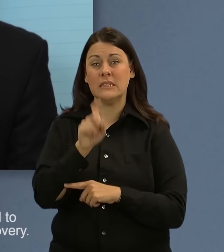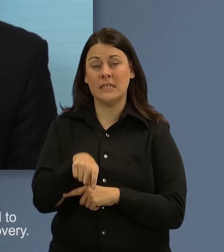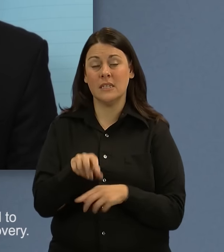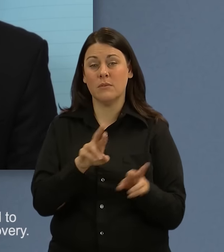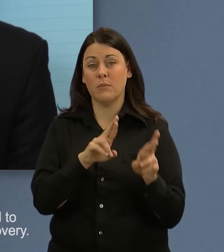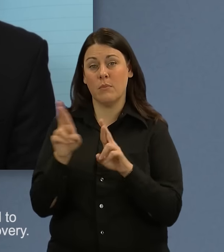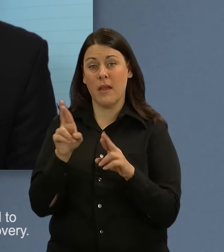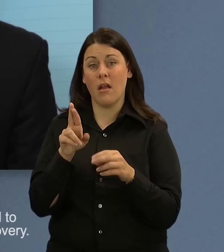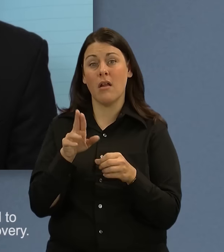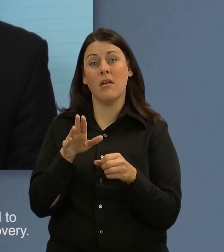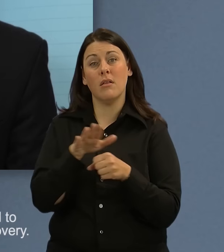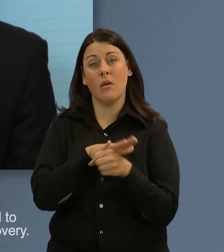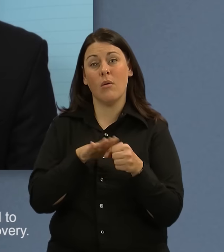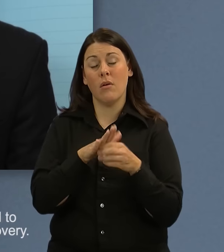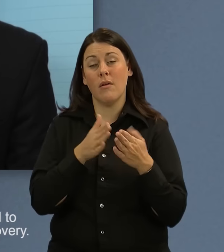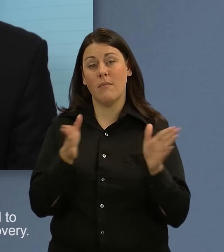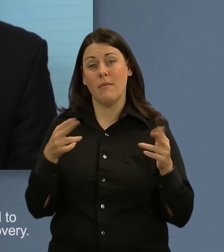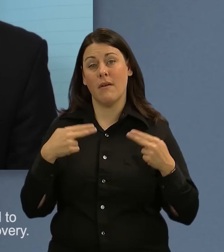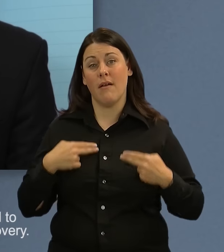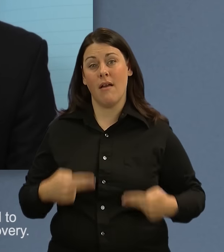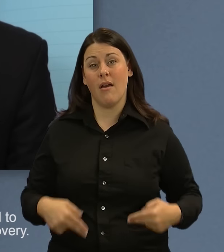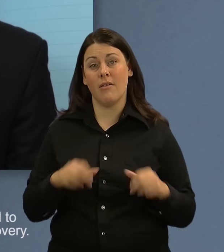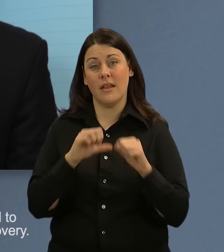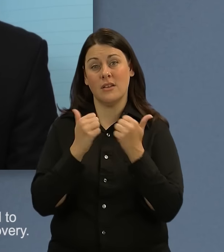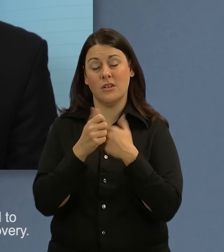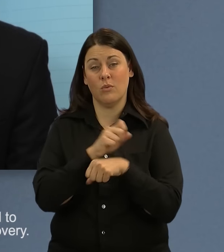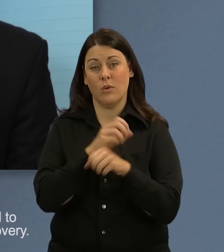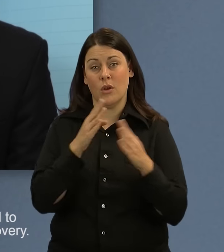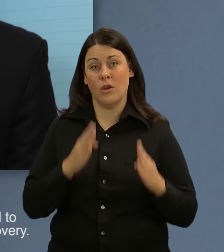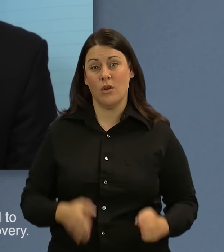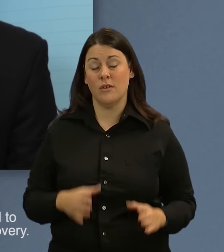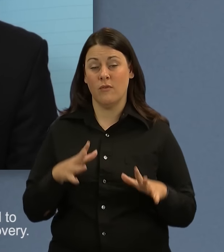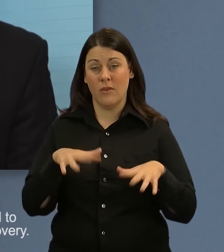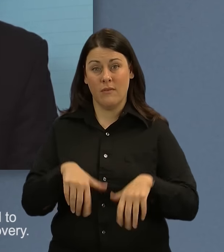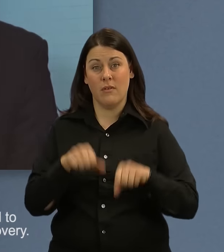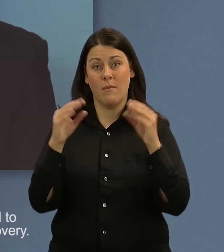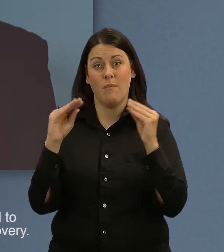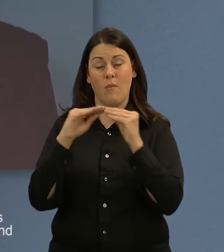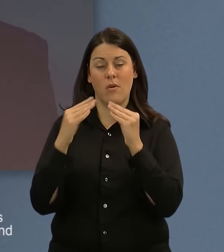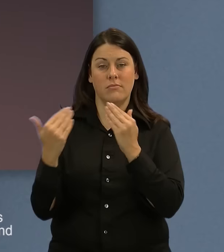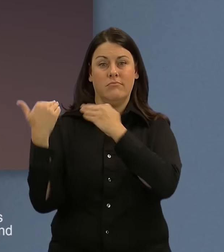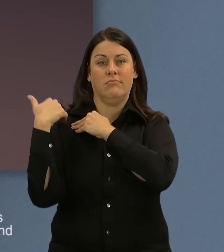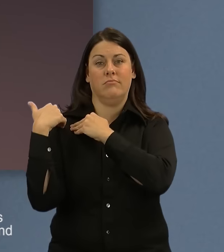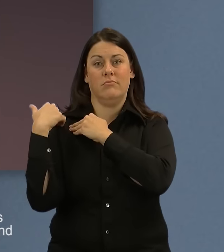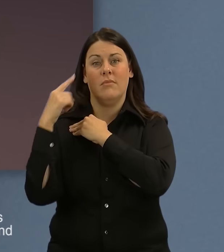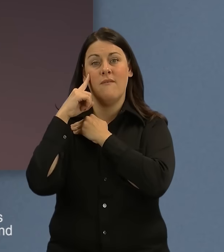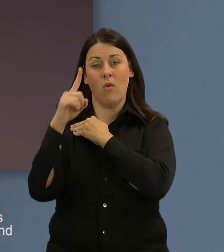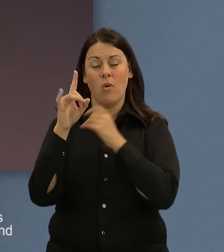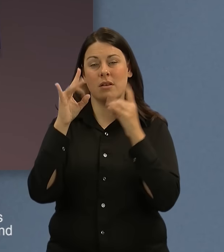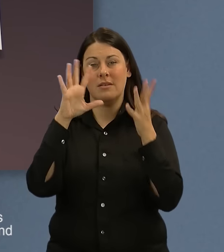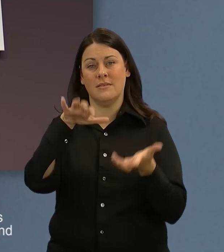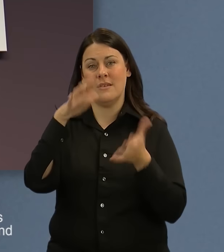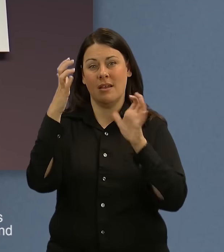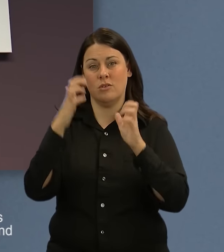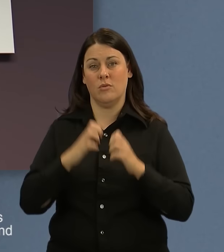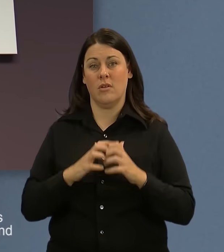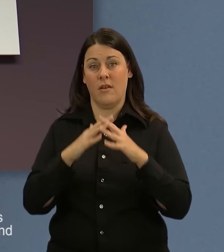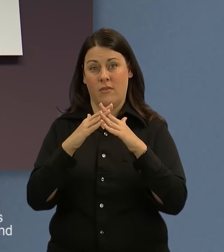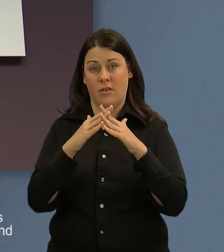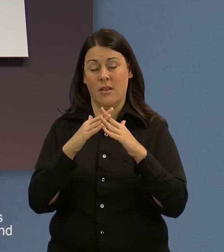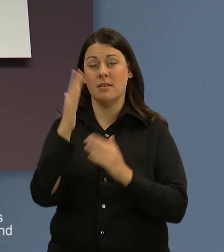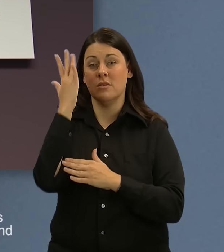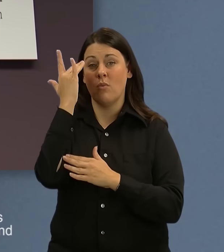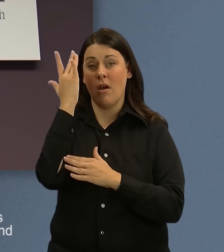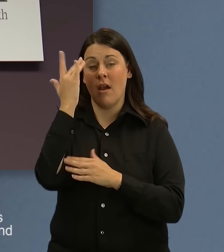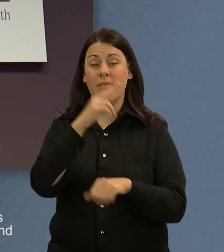health agency workers for a greater role in disaster recovery. To that end, the National Center